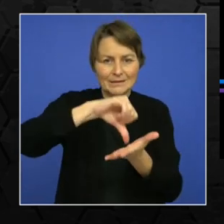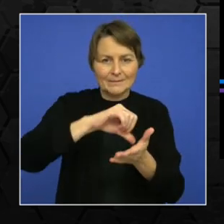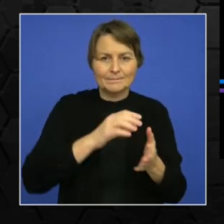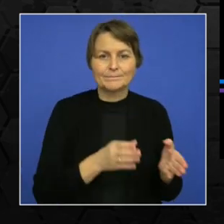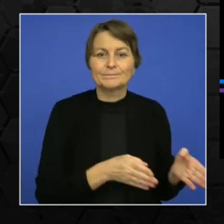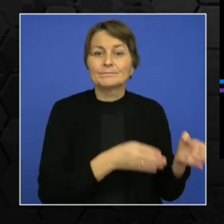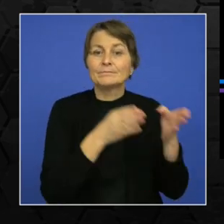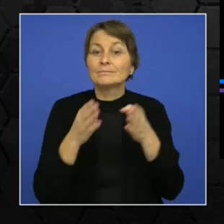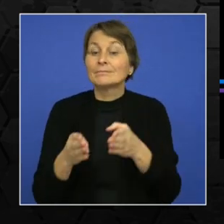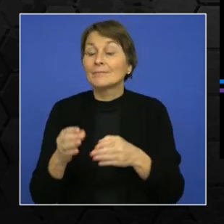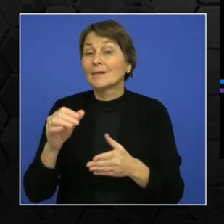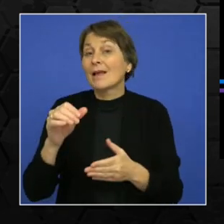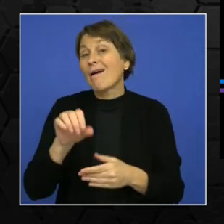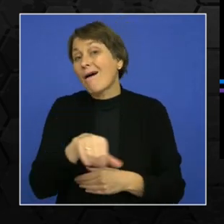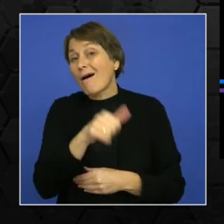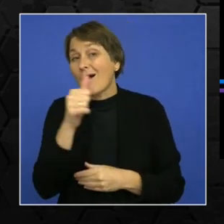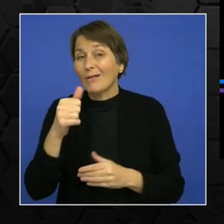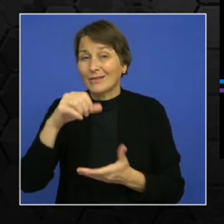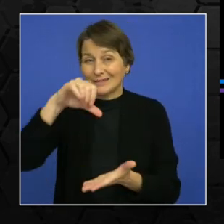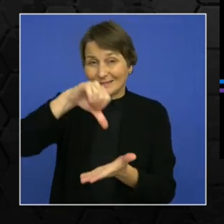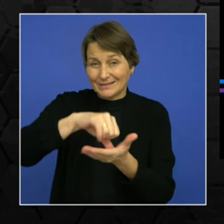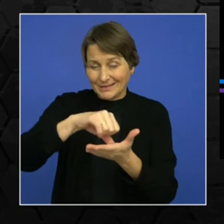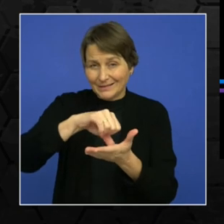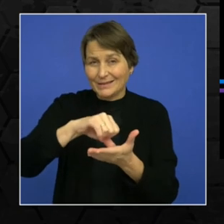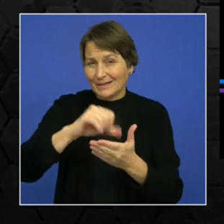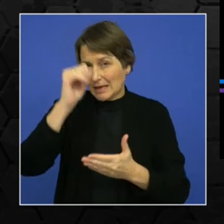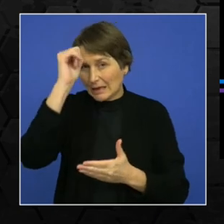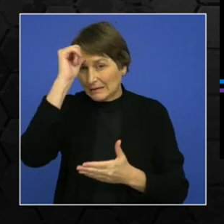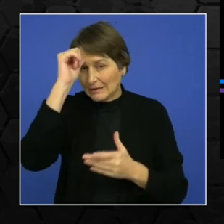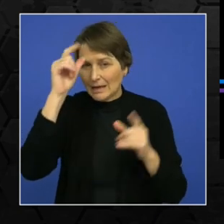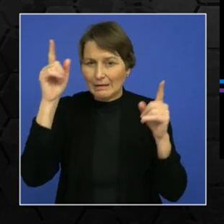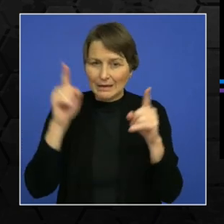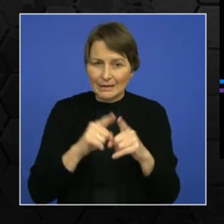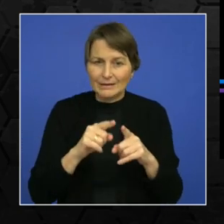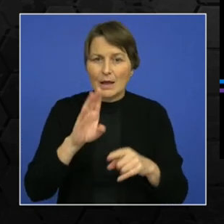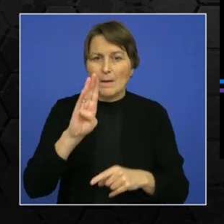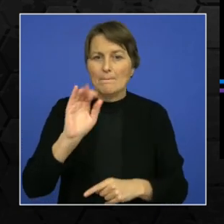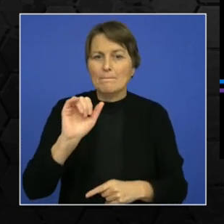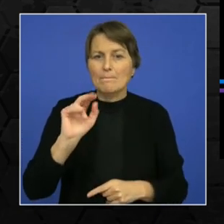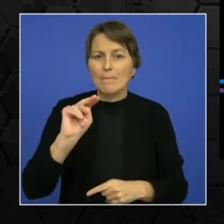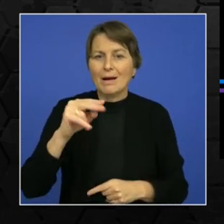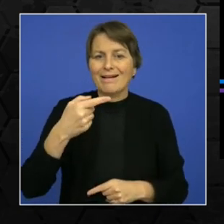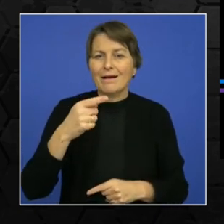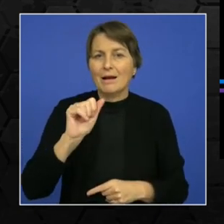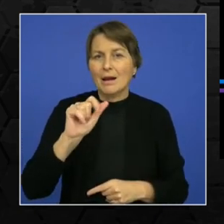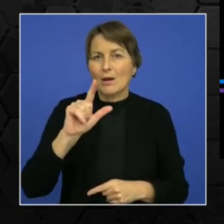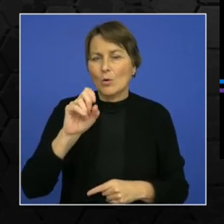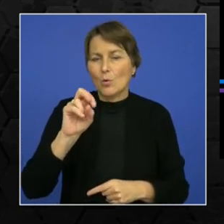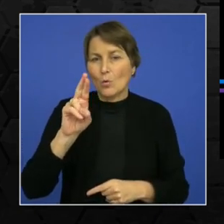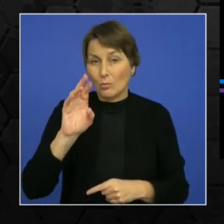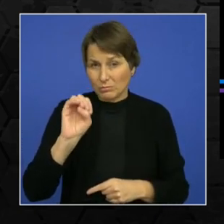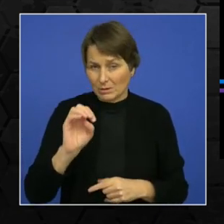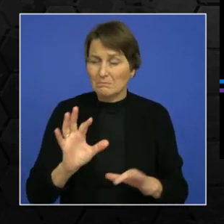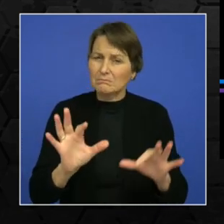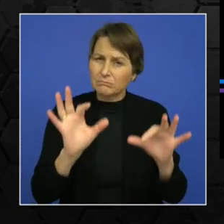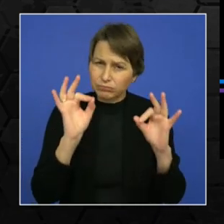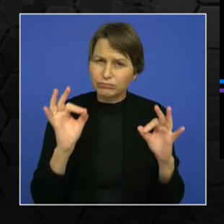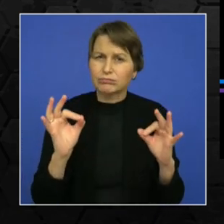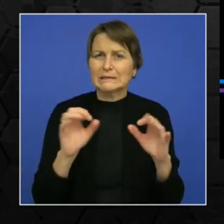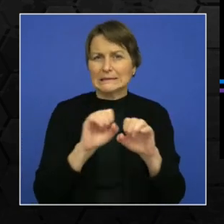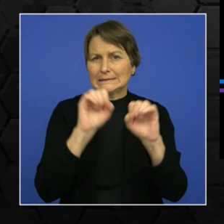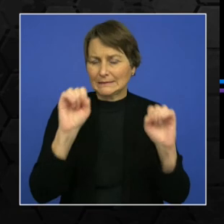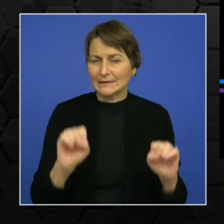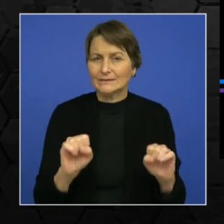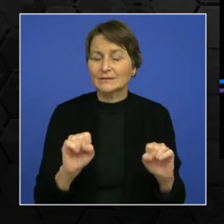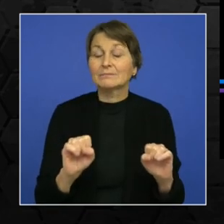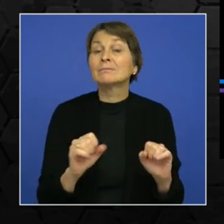ITs in developing countries. There are CCTV surveillance systems and buses and there are also integrated traffic management systems so that the images that